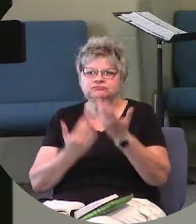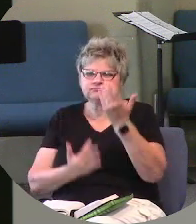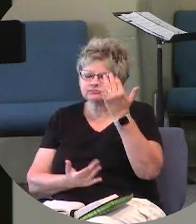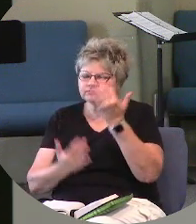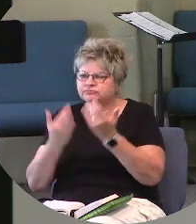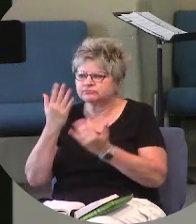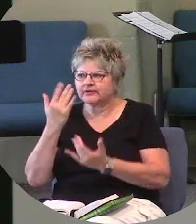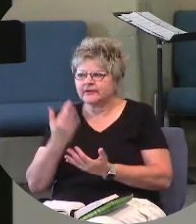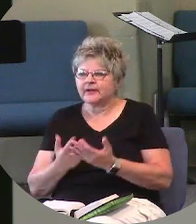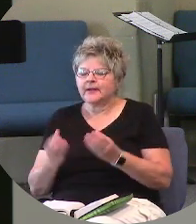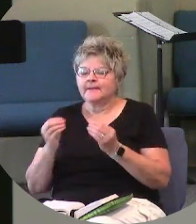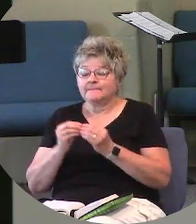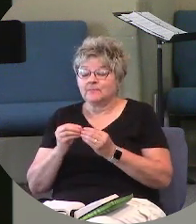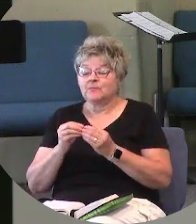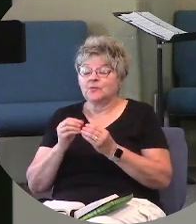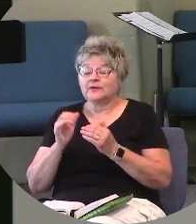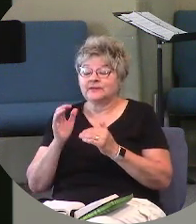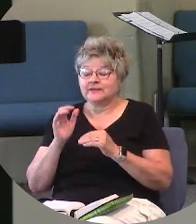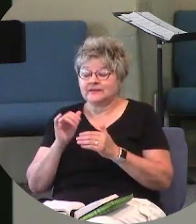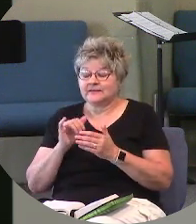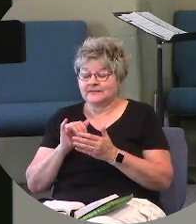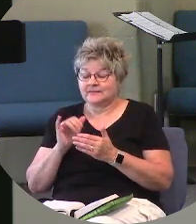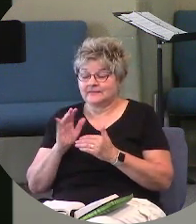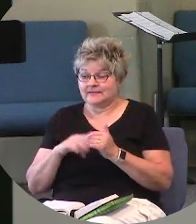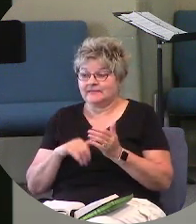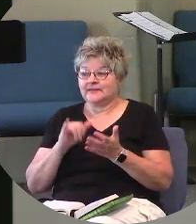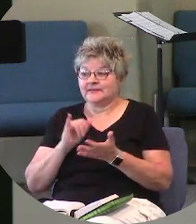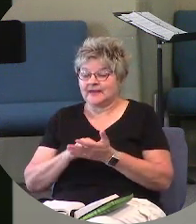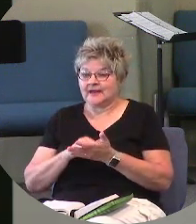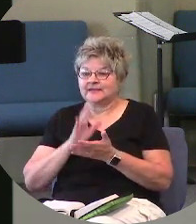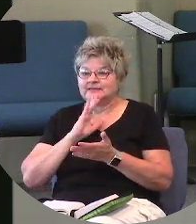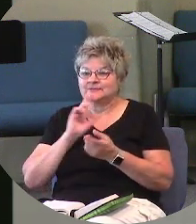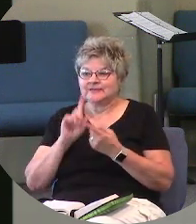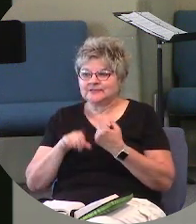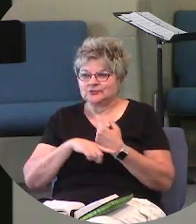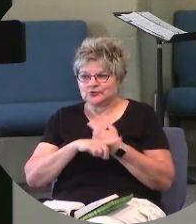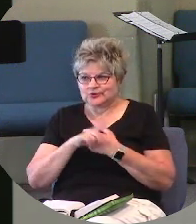But more often than not, he speaks to you.